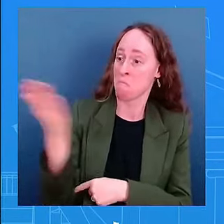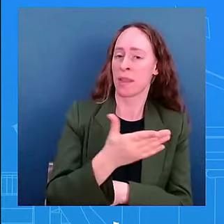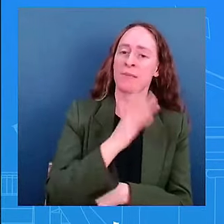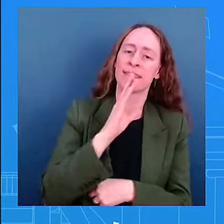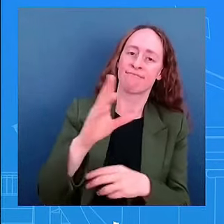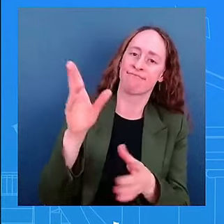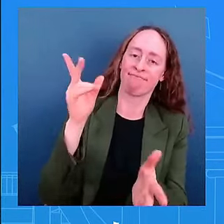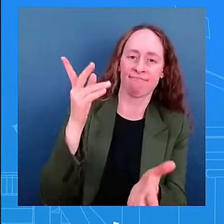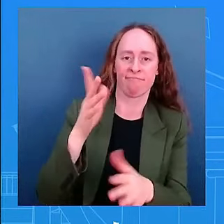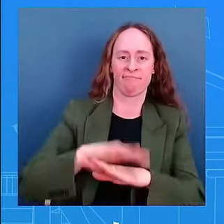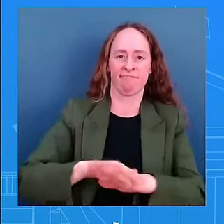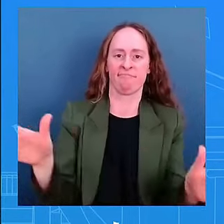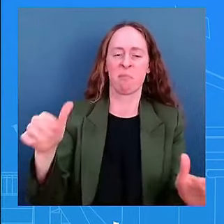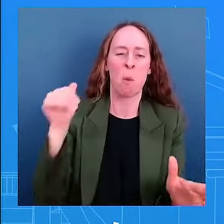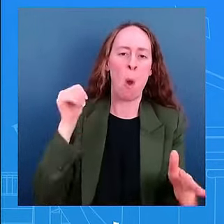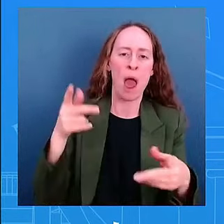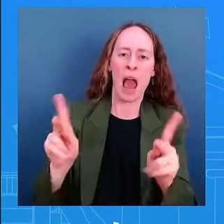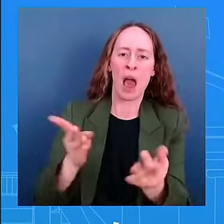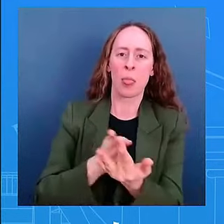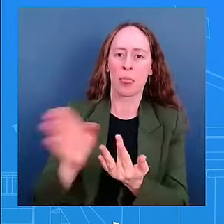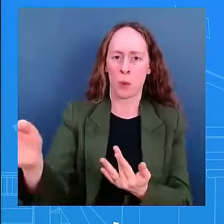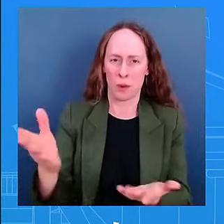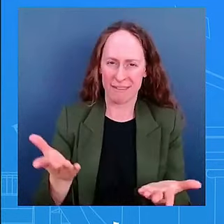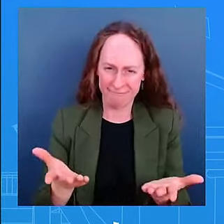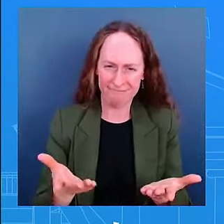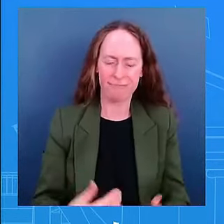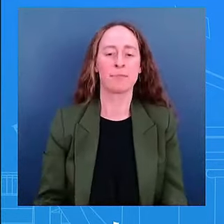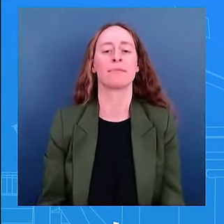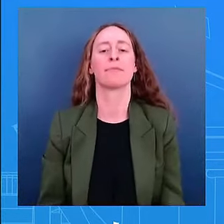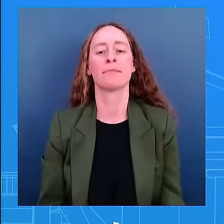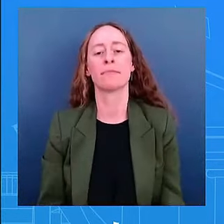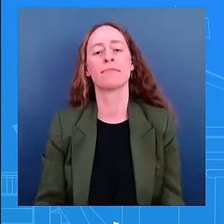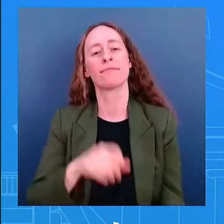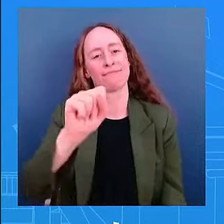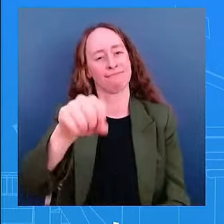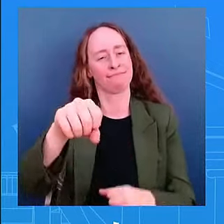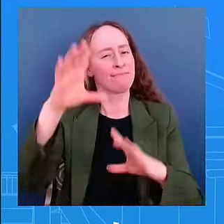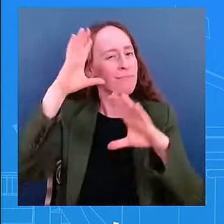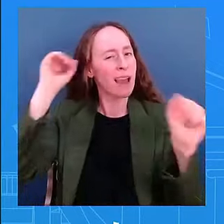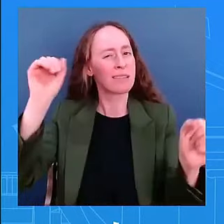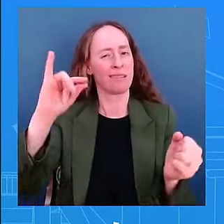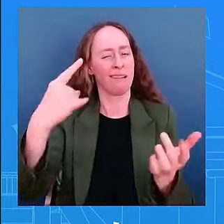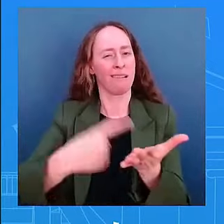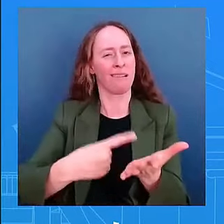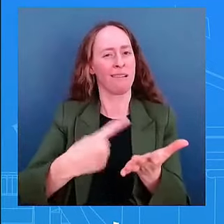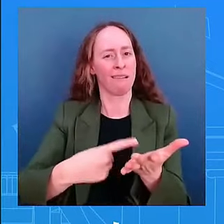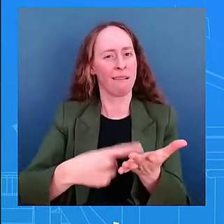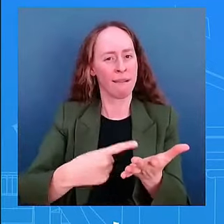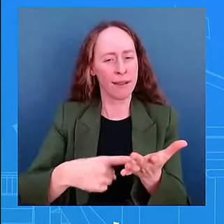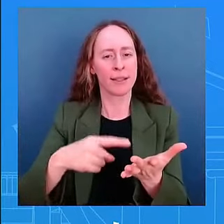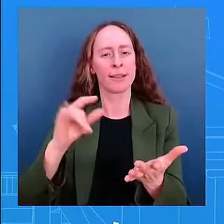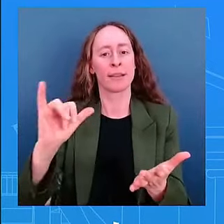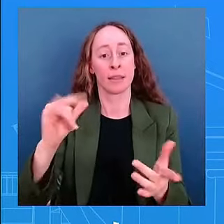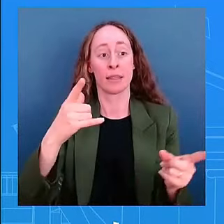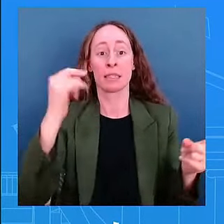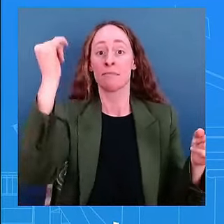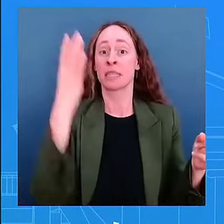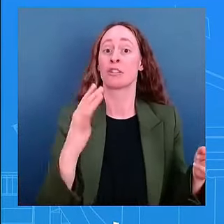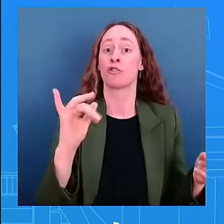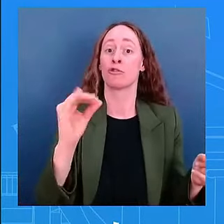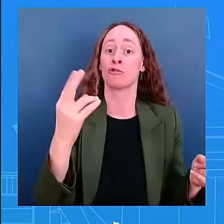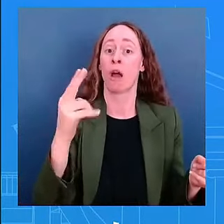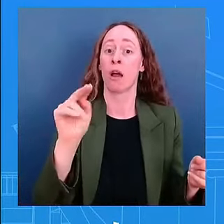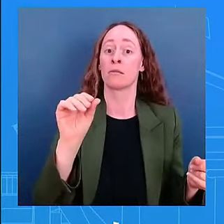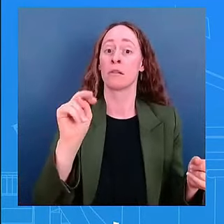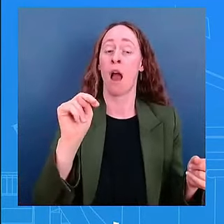talked about how um his idea basically was uh dead on arrival the speaker's idea he actually talked about it uh